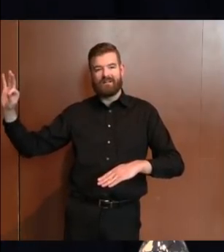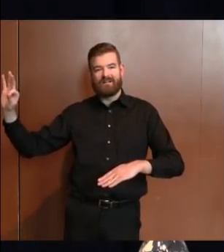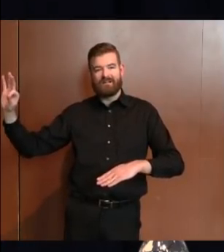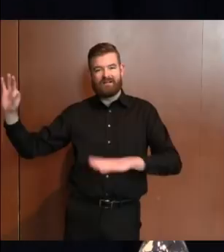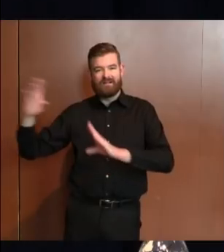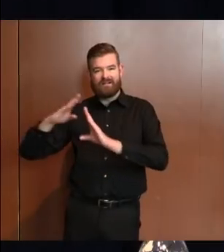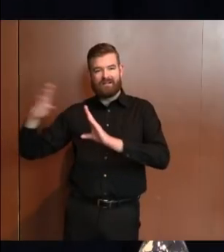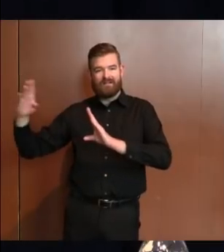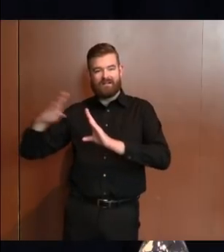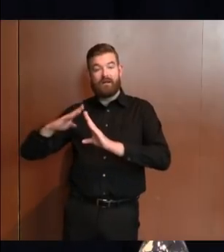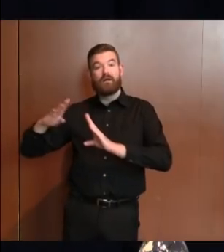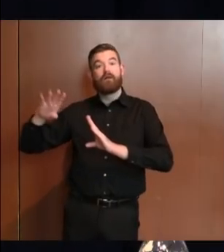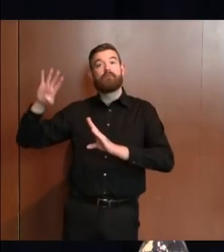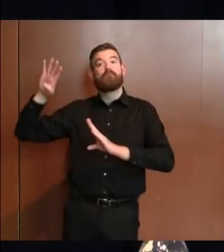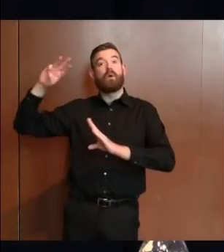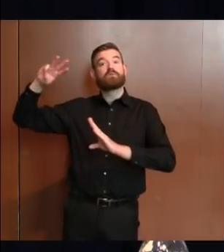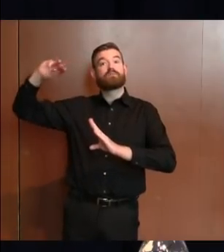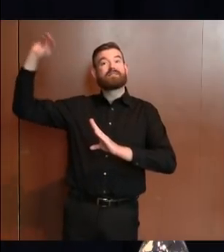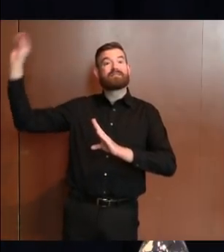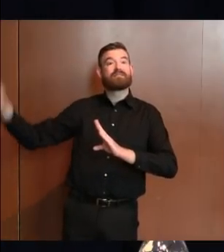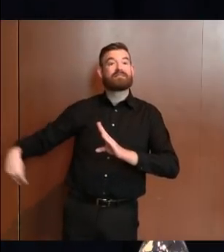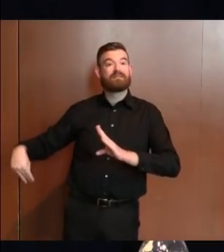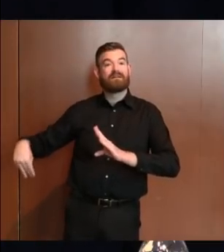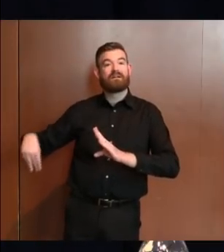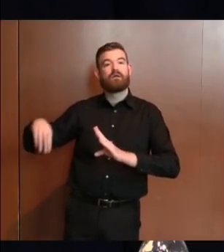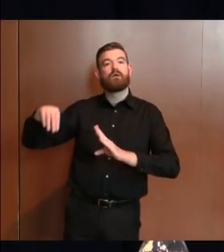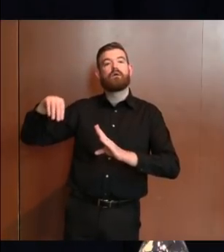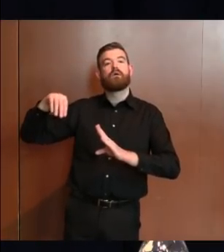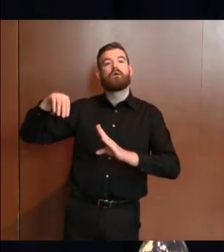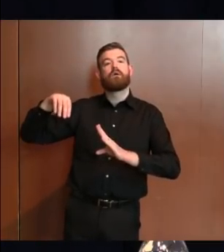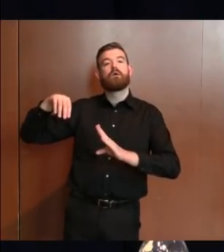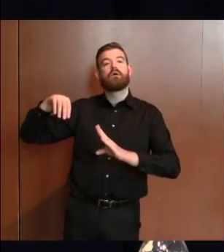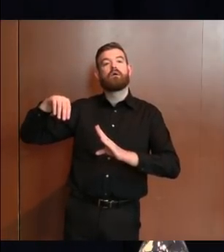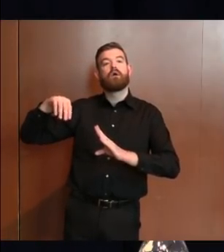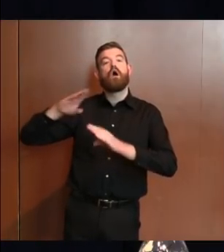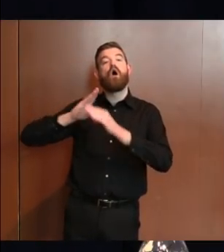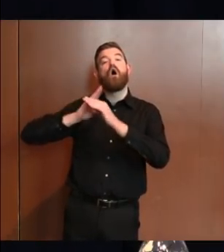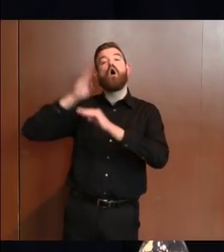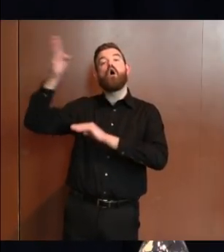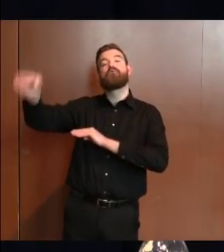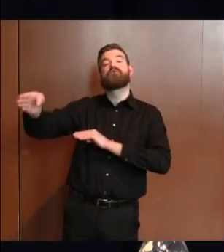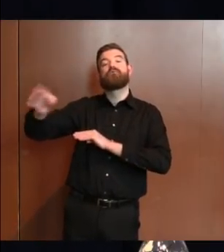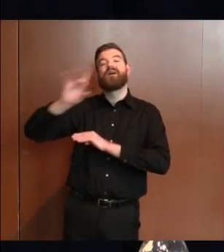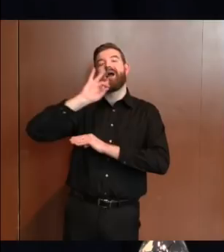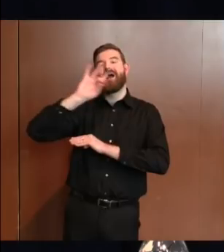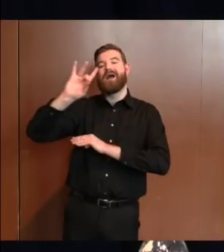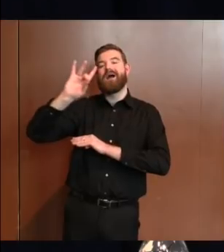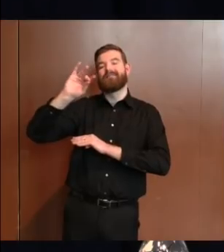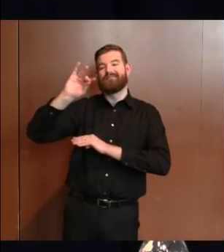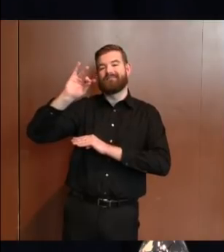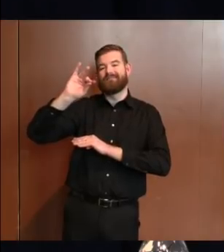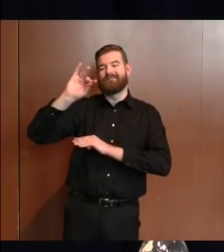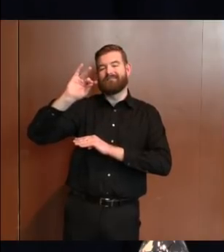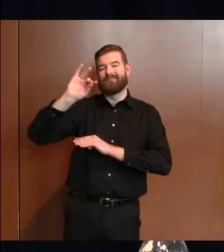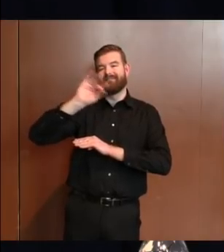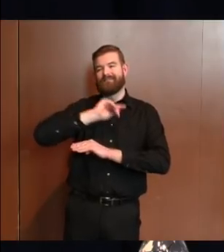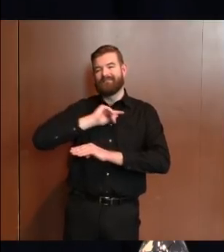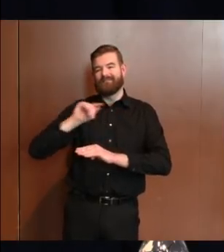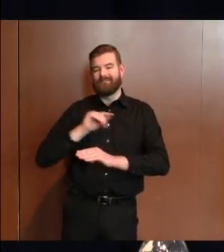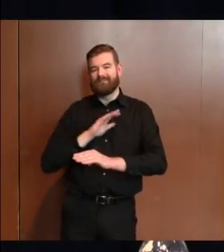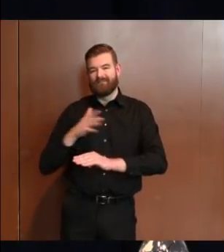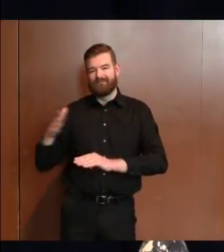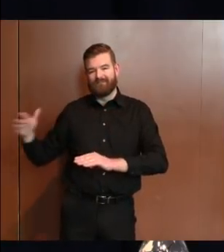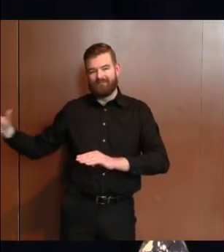And 46% 389 over the age of 80. We have documented